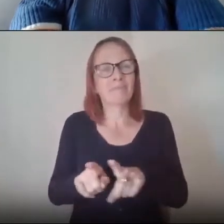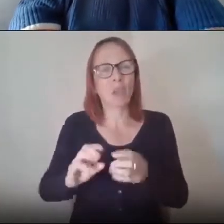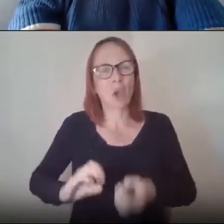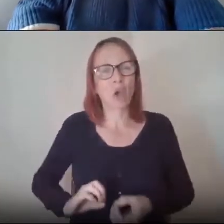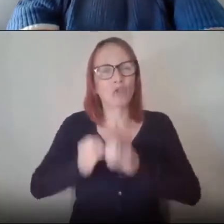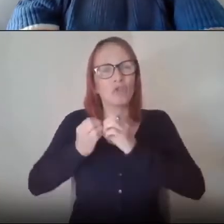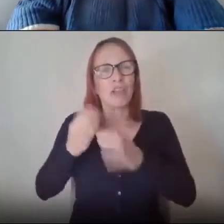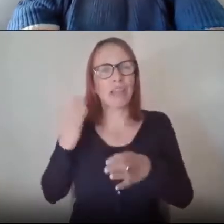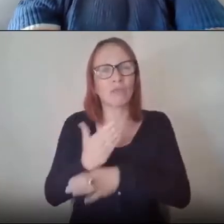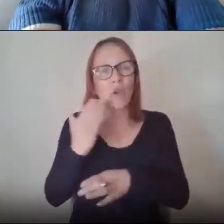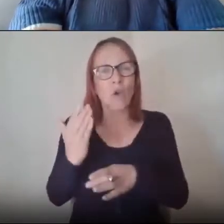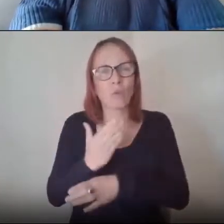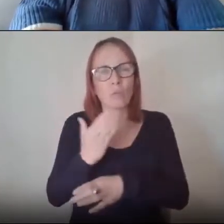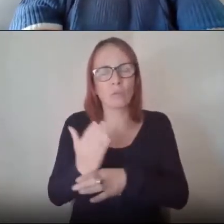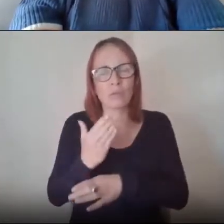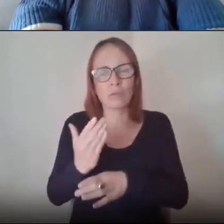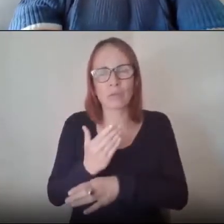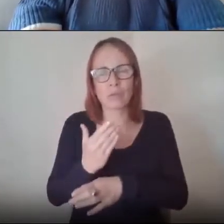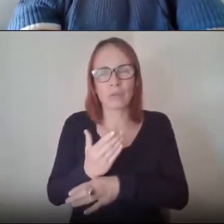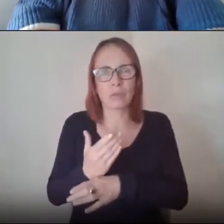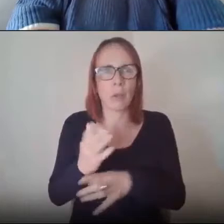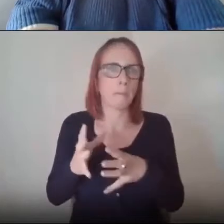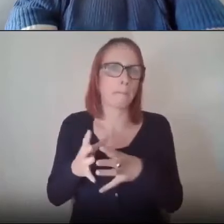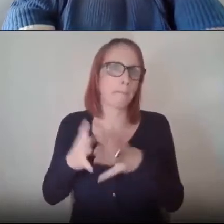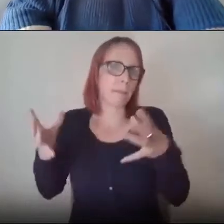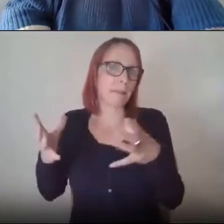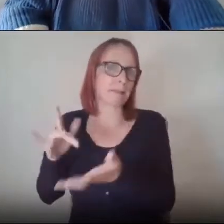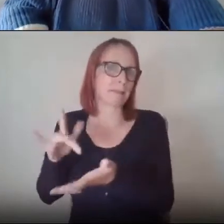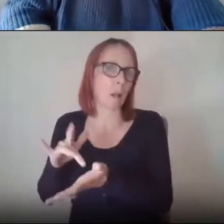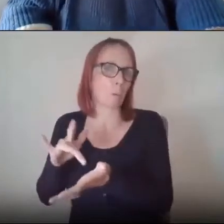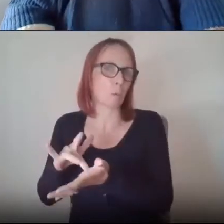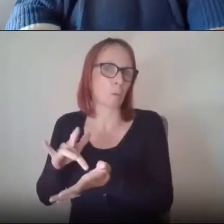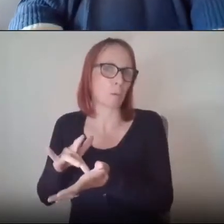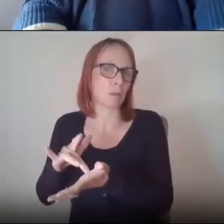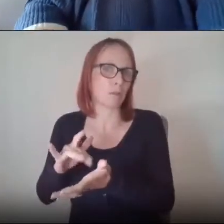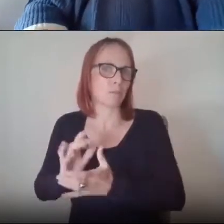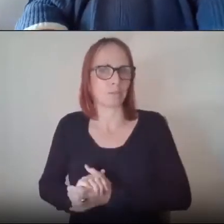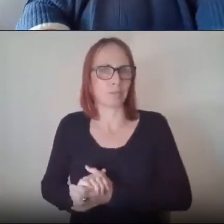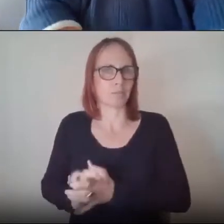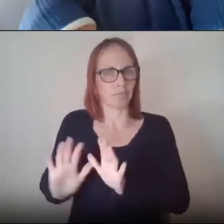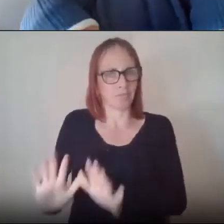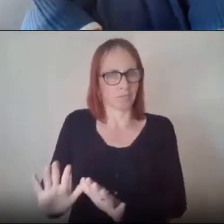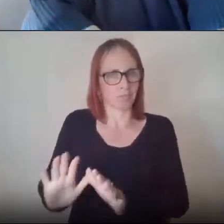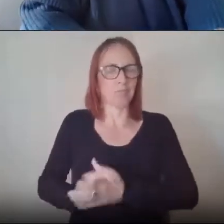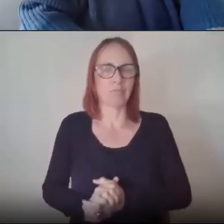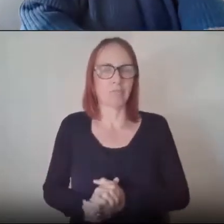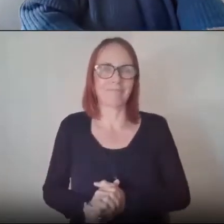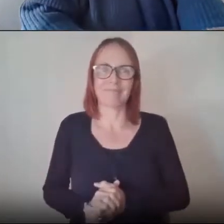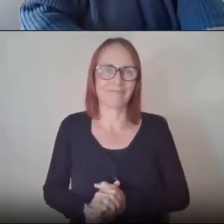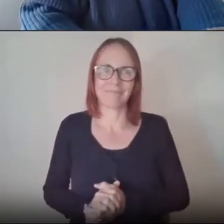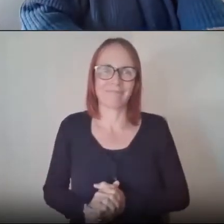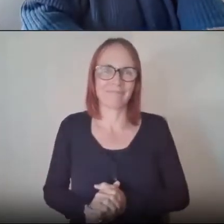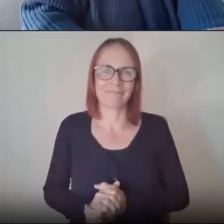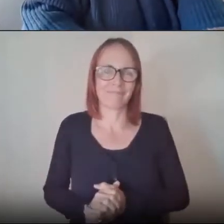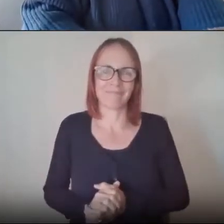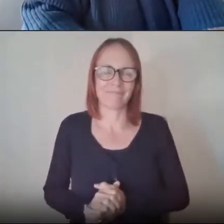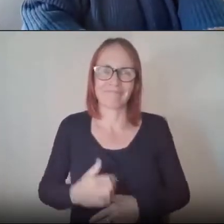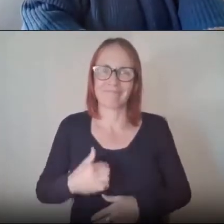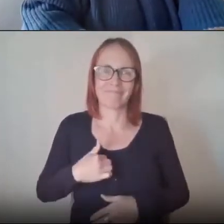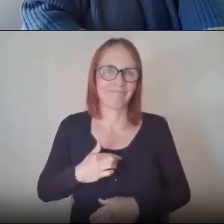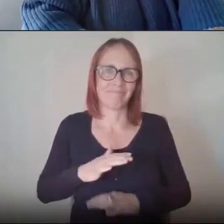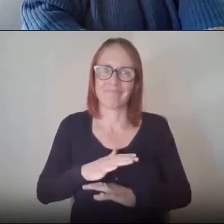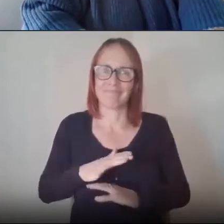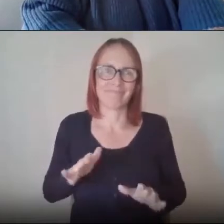the the bigger towns in the cities and i'll have to be honest and say i'm i'm not a great fan